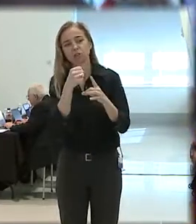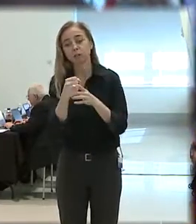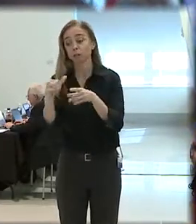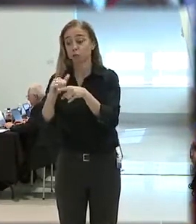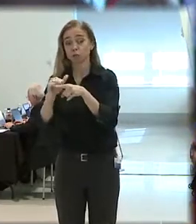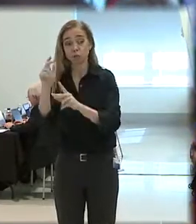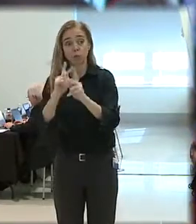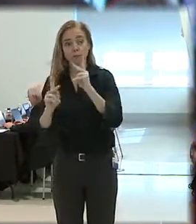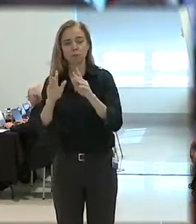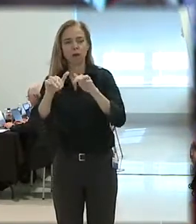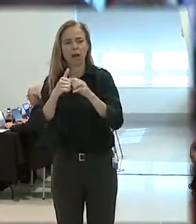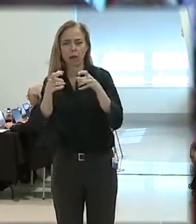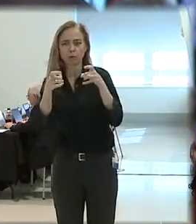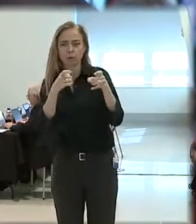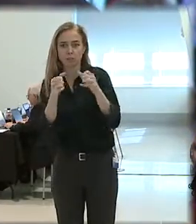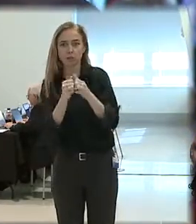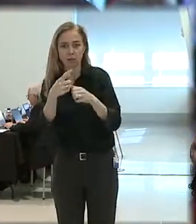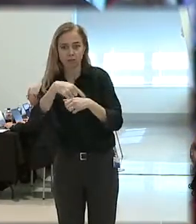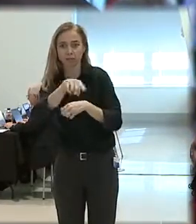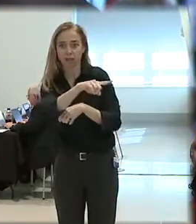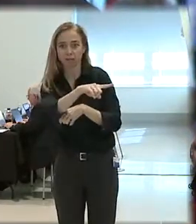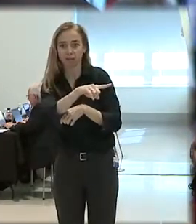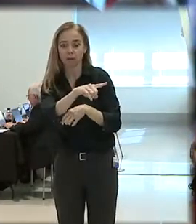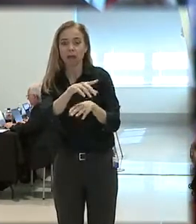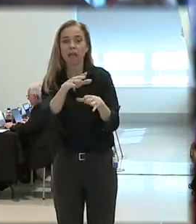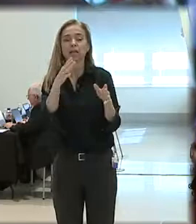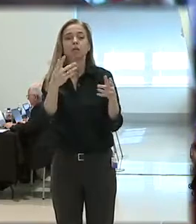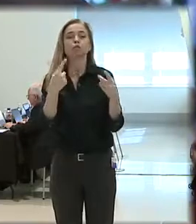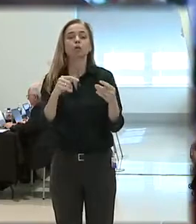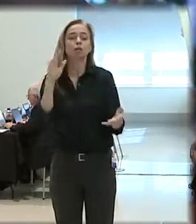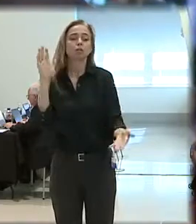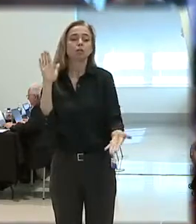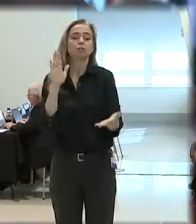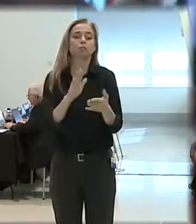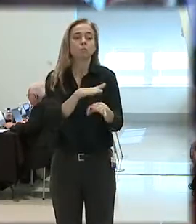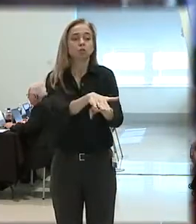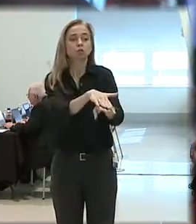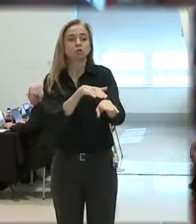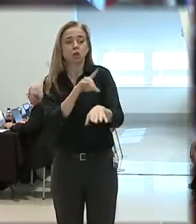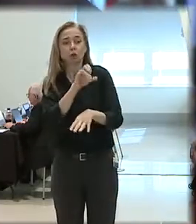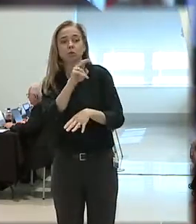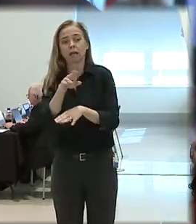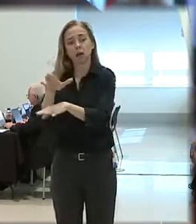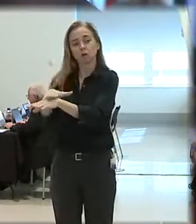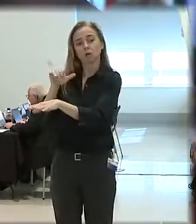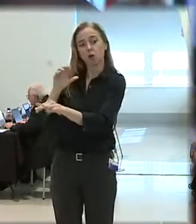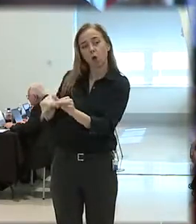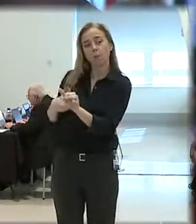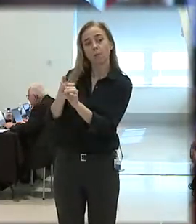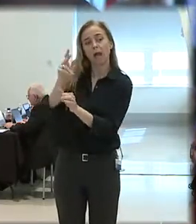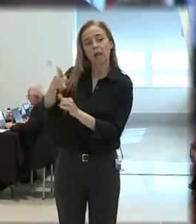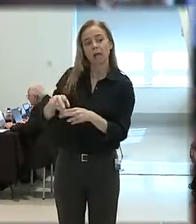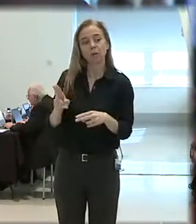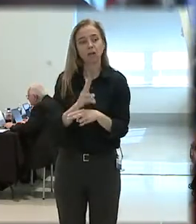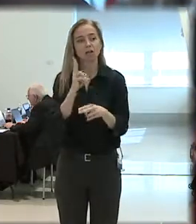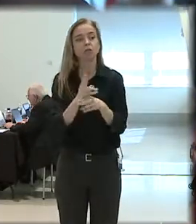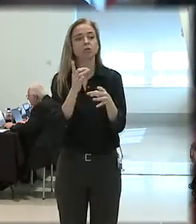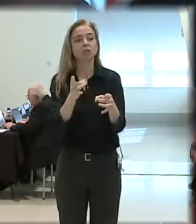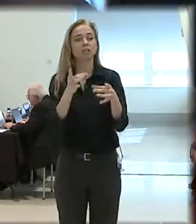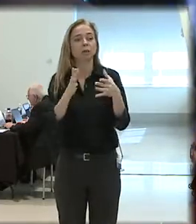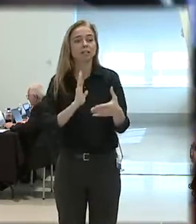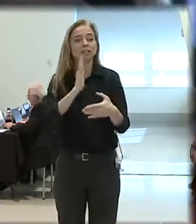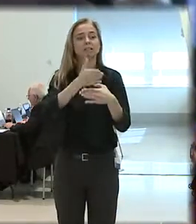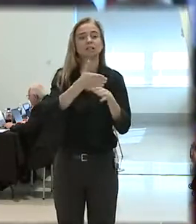people to deal with them, and deal with them by slowing things down, calling for backup, or using crisis intervention